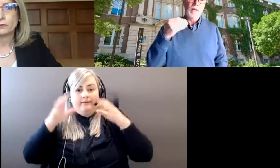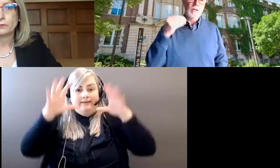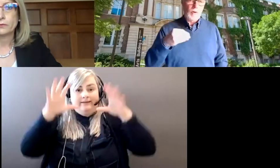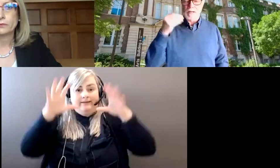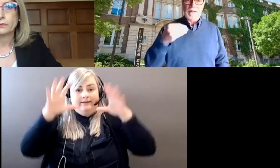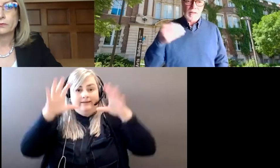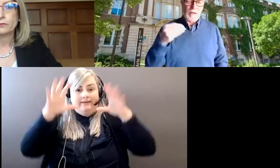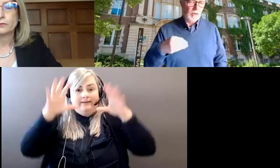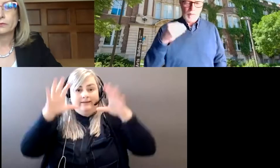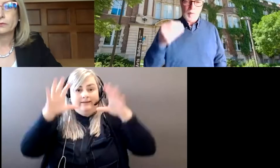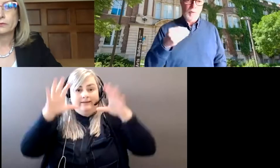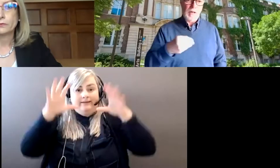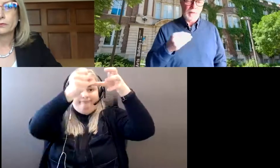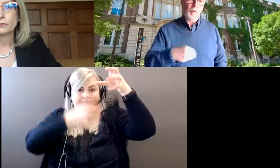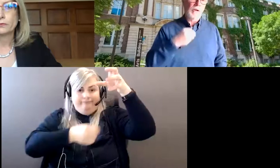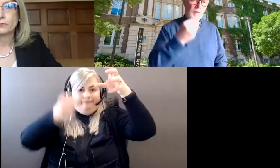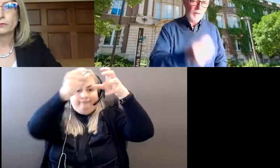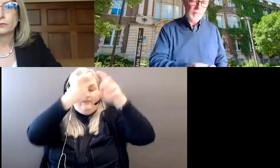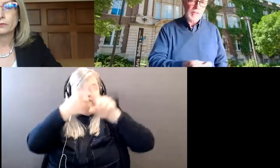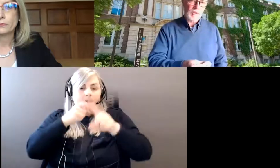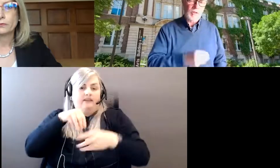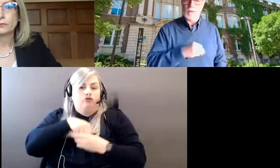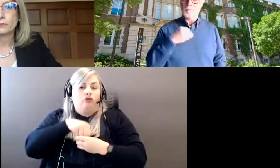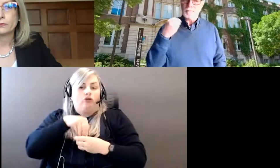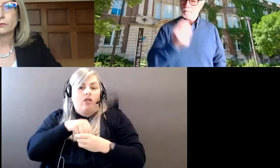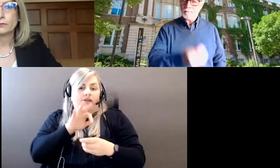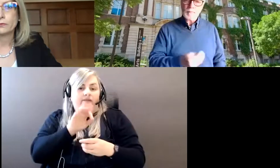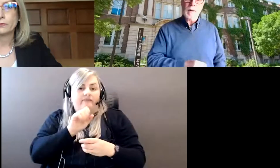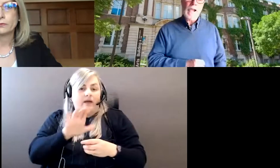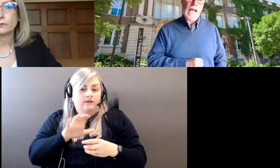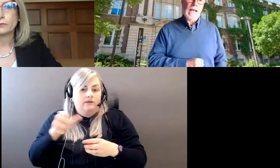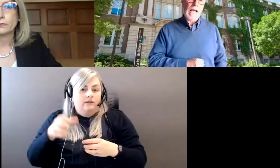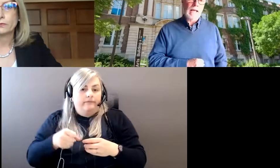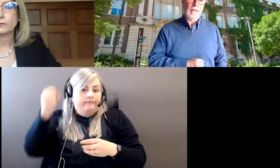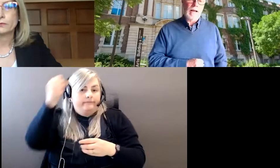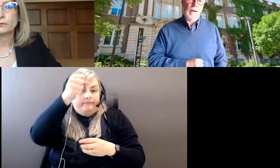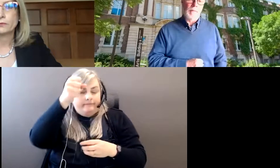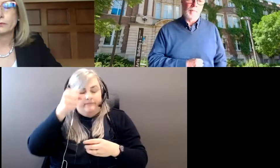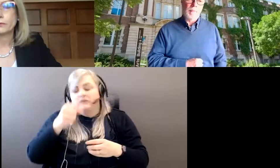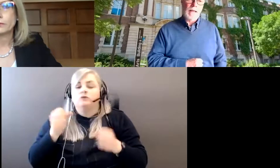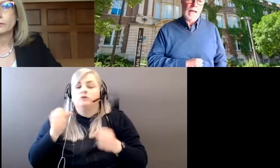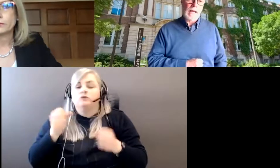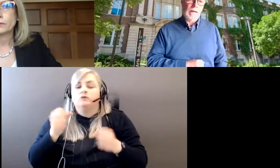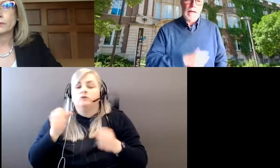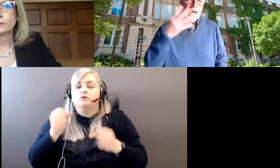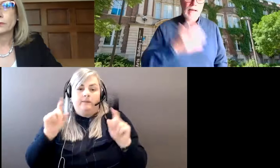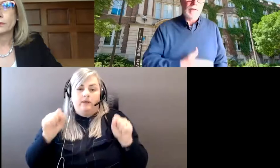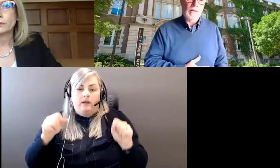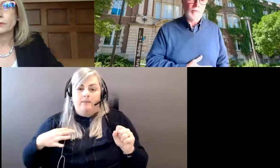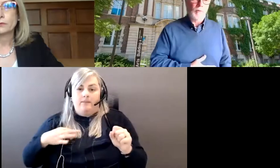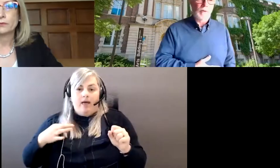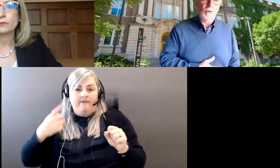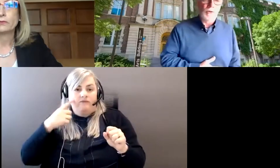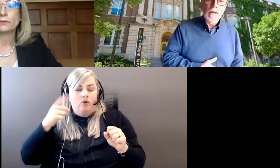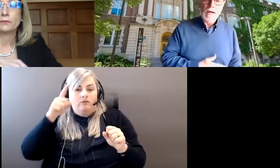So I expect that to continue that people will be able to apply for these positions and, and, um, and that's,